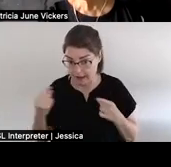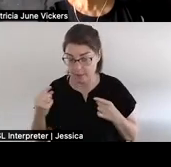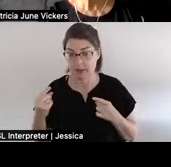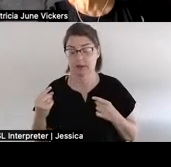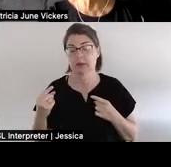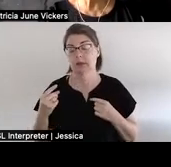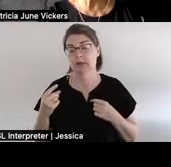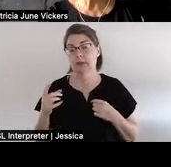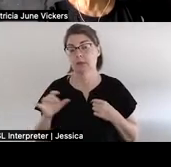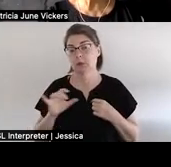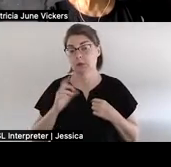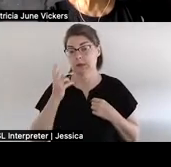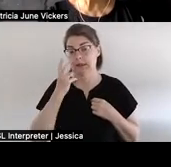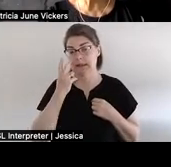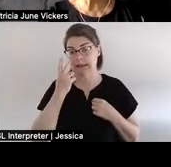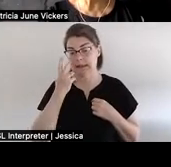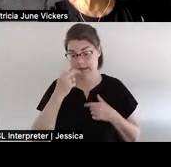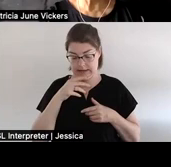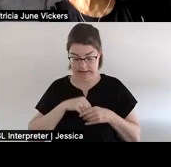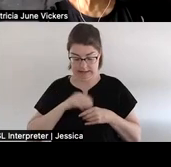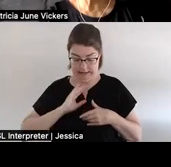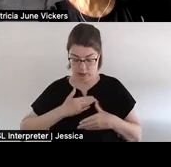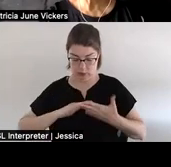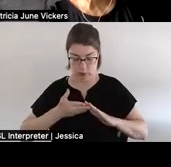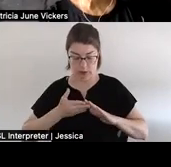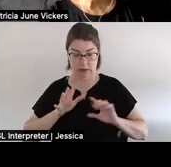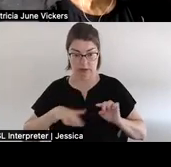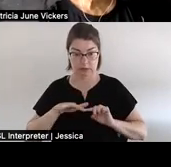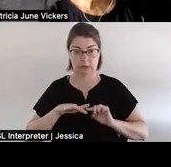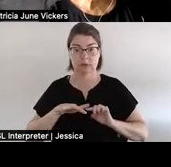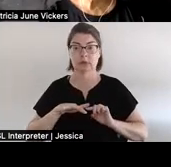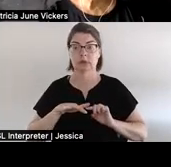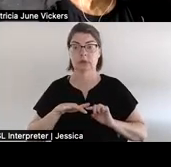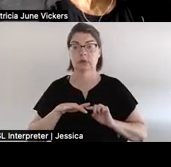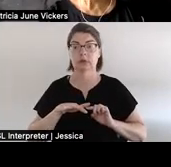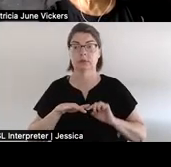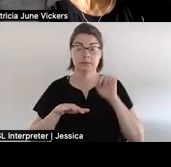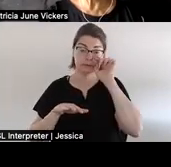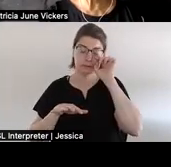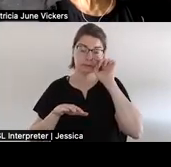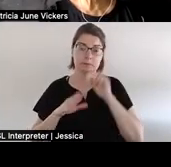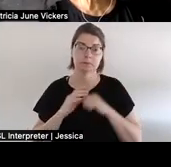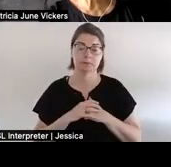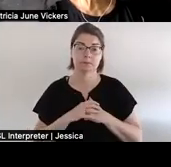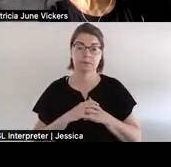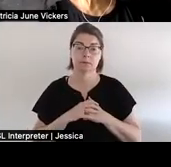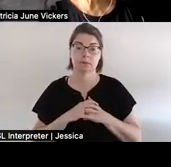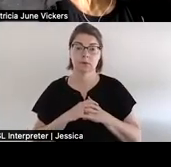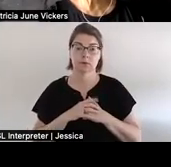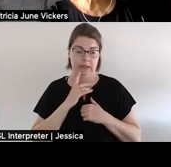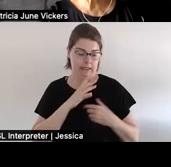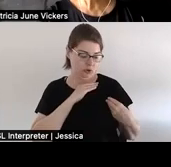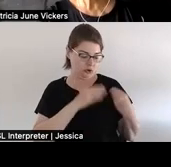see that we have within our communities a the intergenerational trauma